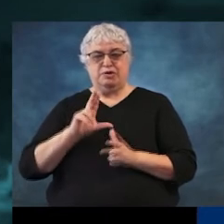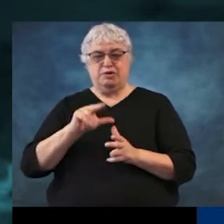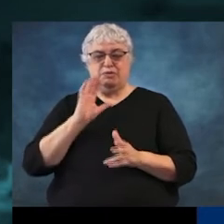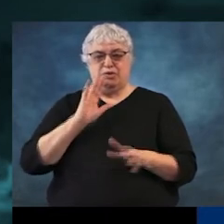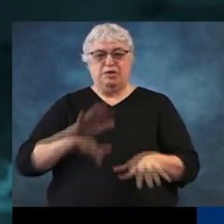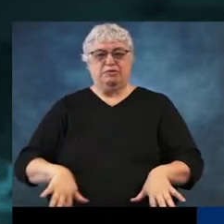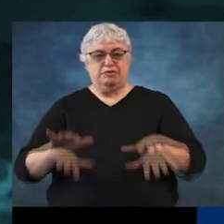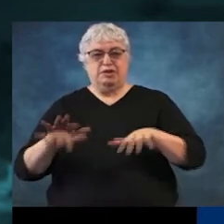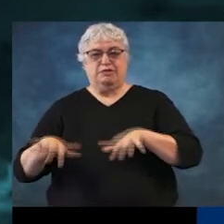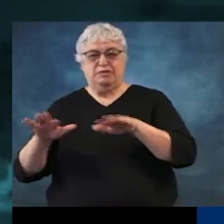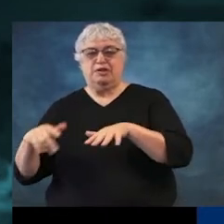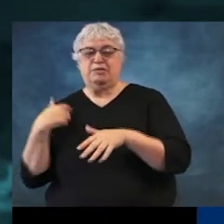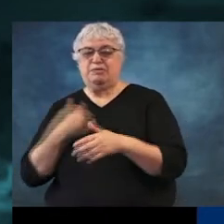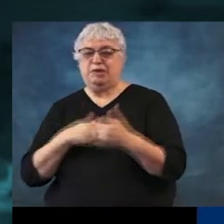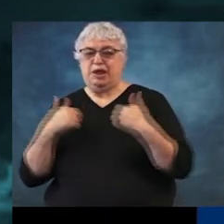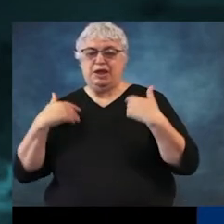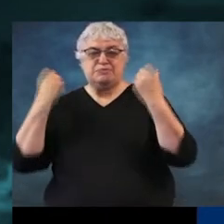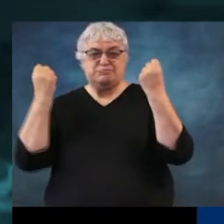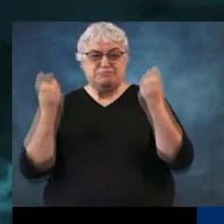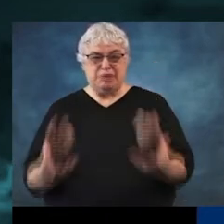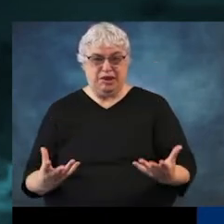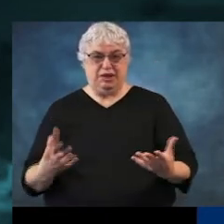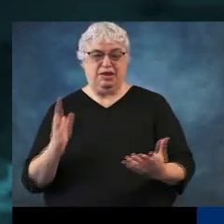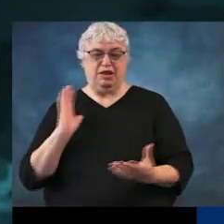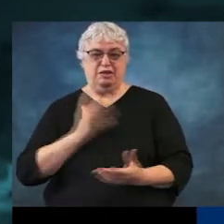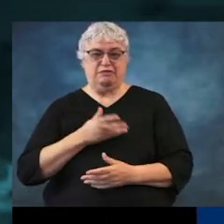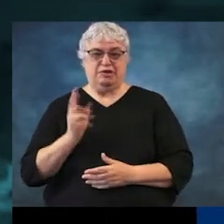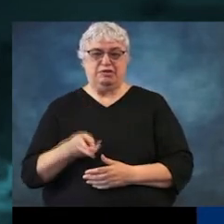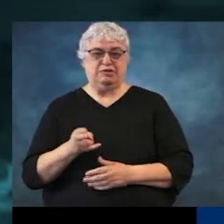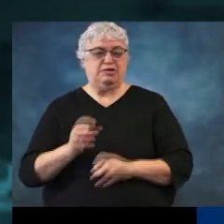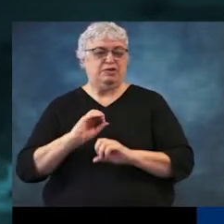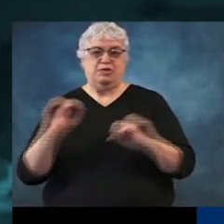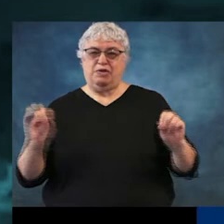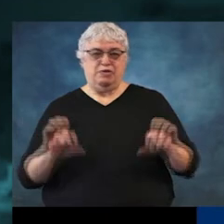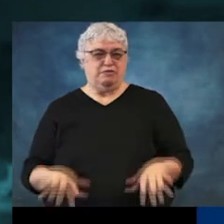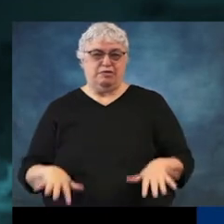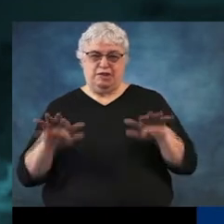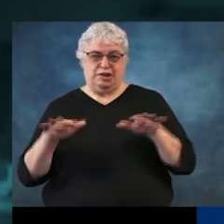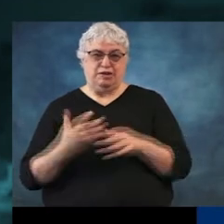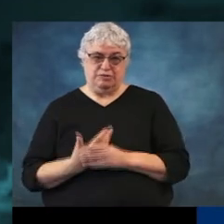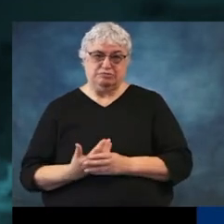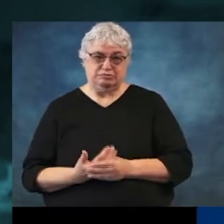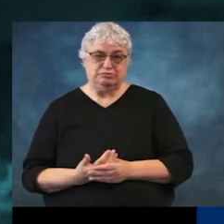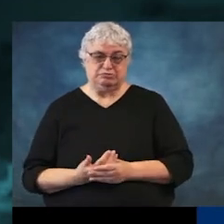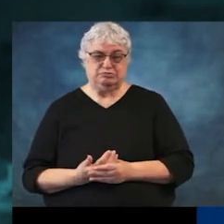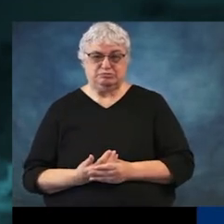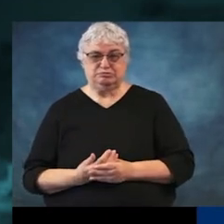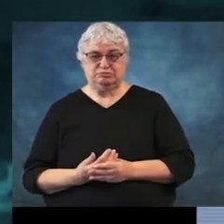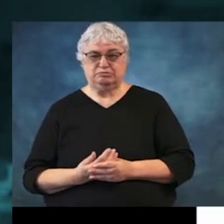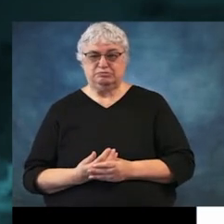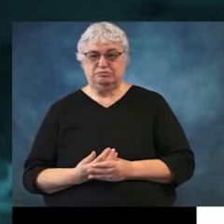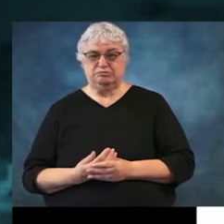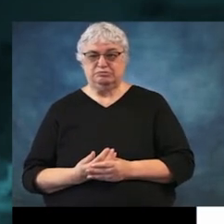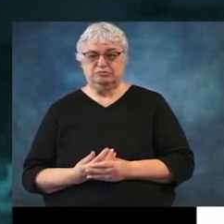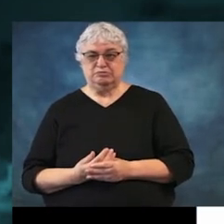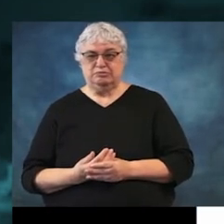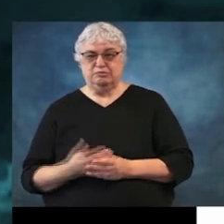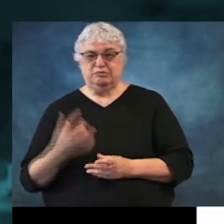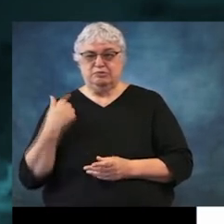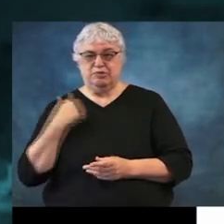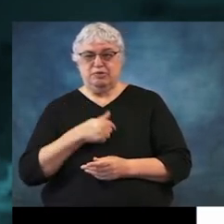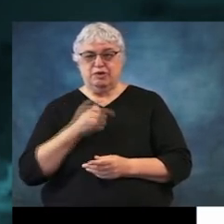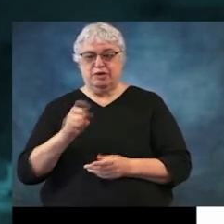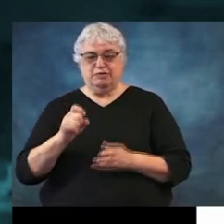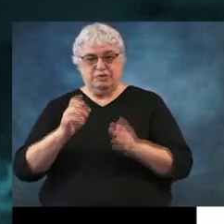produce flooding. We've certainly had a lot in our history that have not produced any flooding in our area. So you just